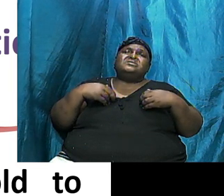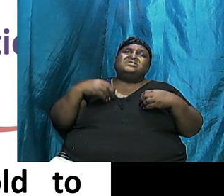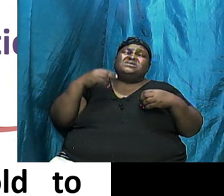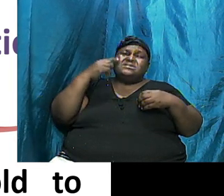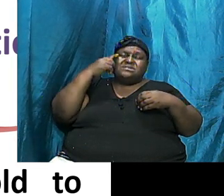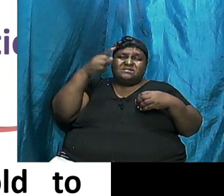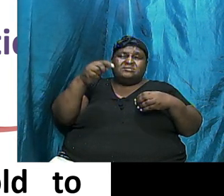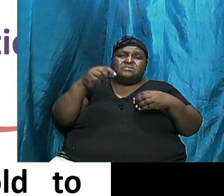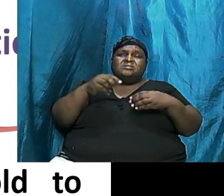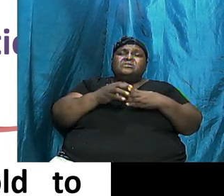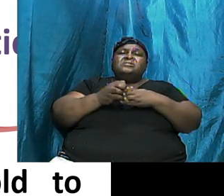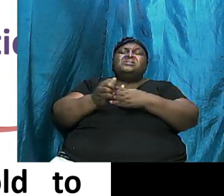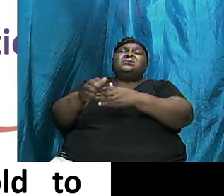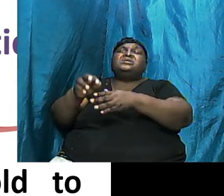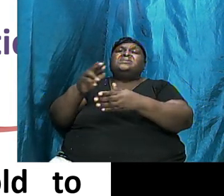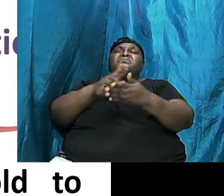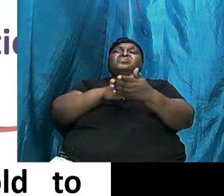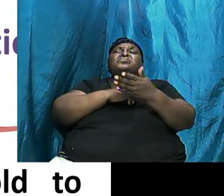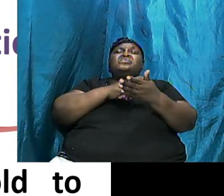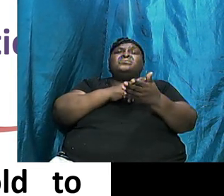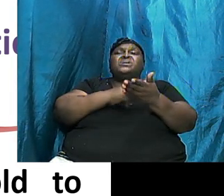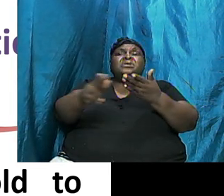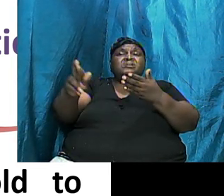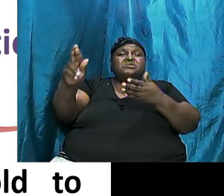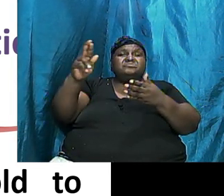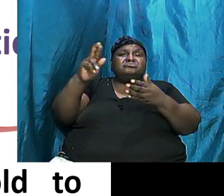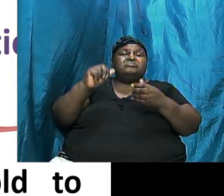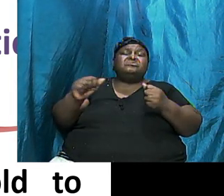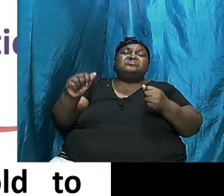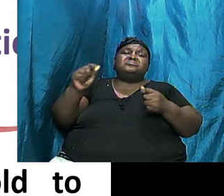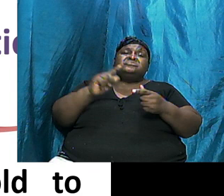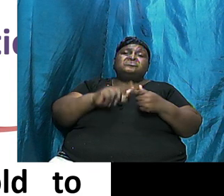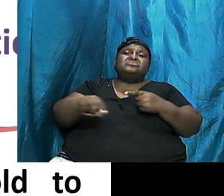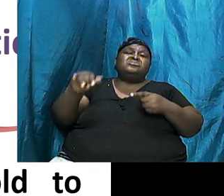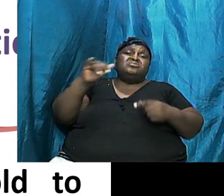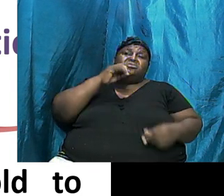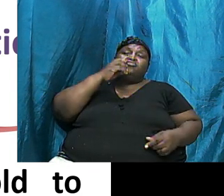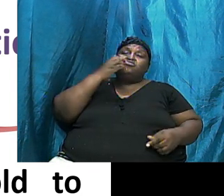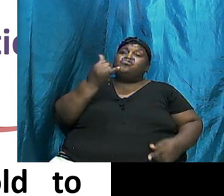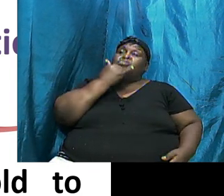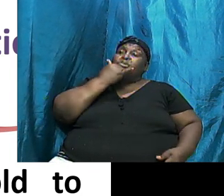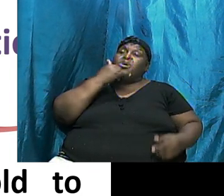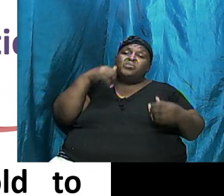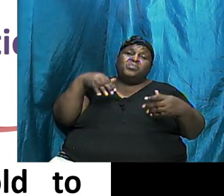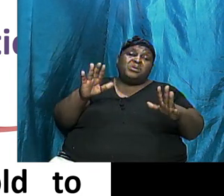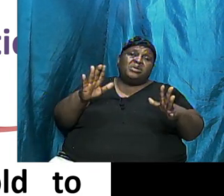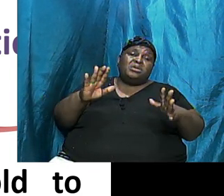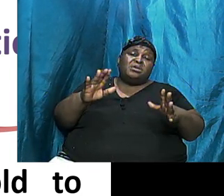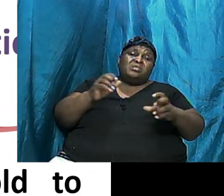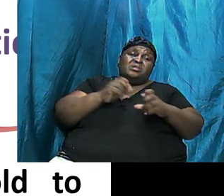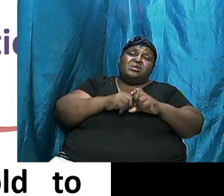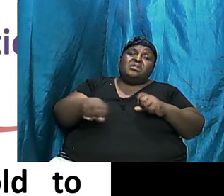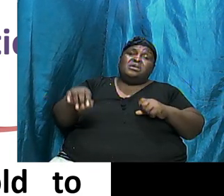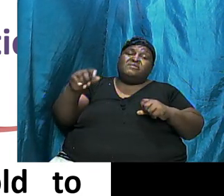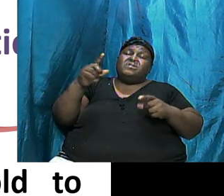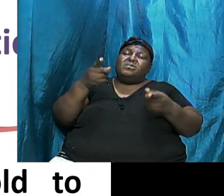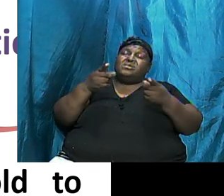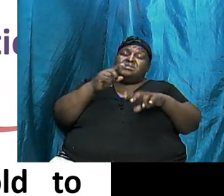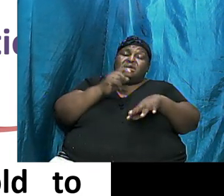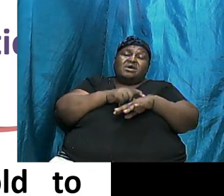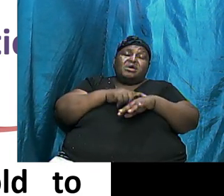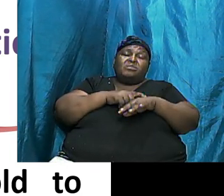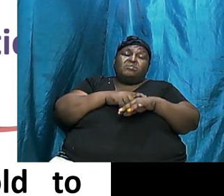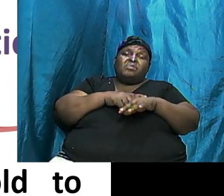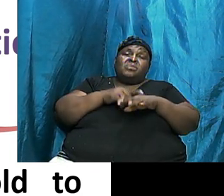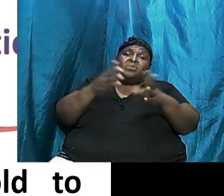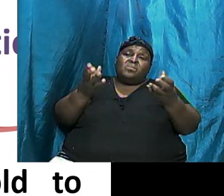Folks That Are In The Church And After A While They Want To Leave They Want To Go Back To The Things Of The World